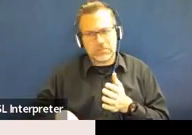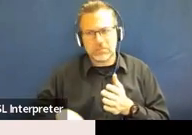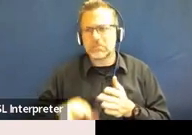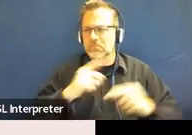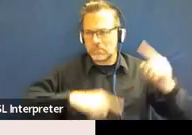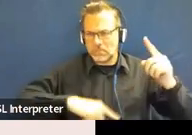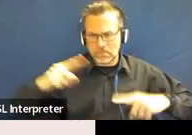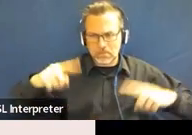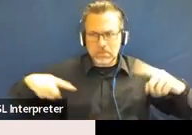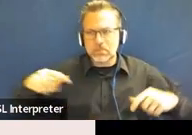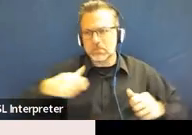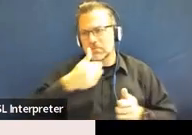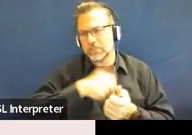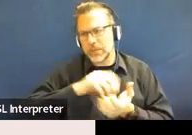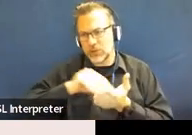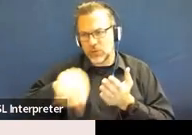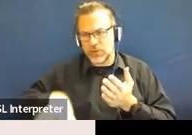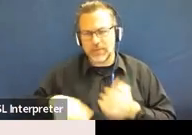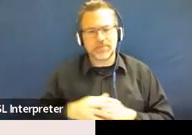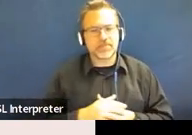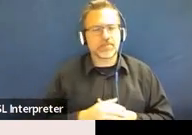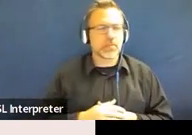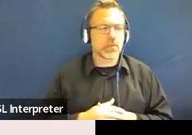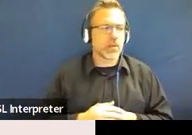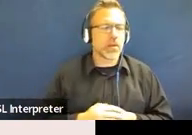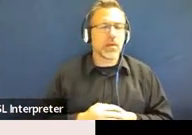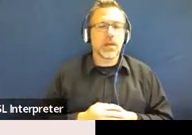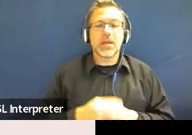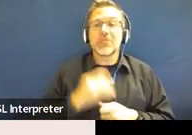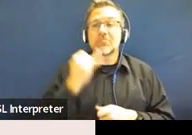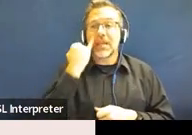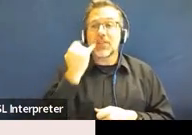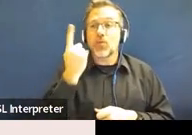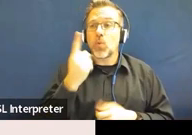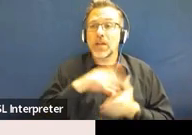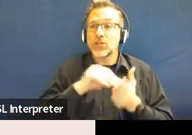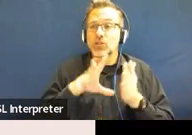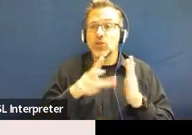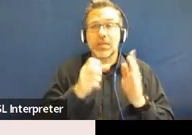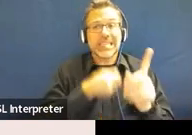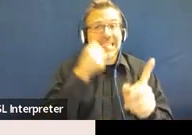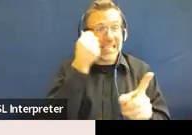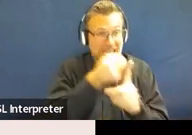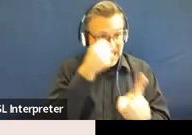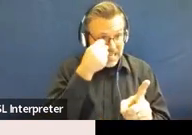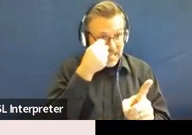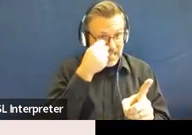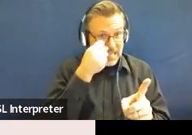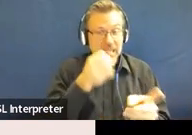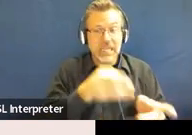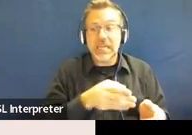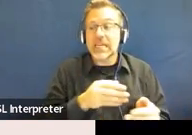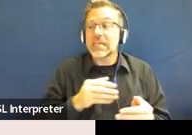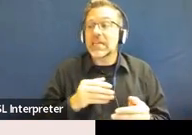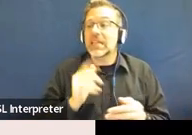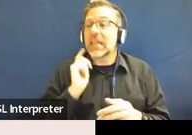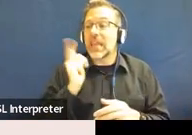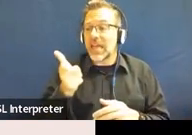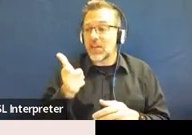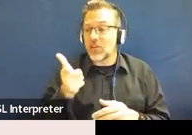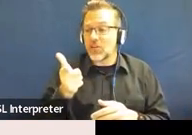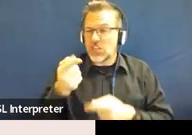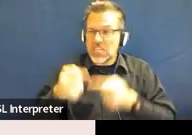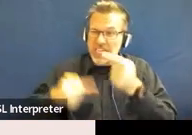assault, and then you have arguing. Do those constitute